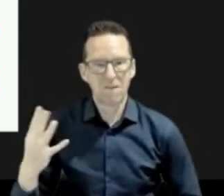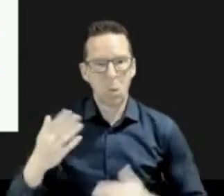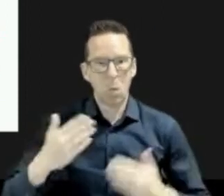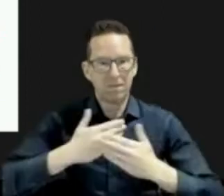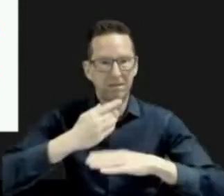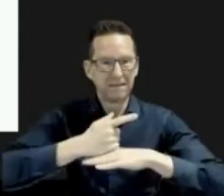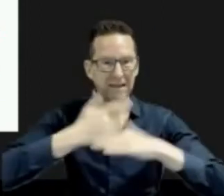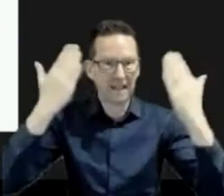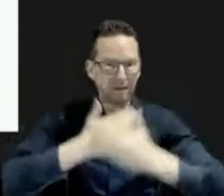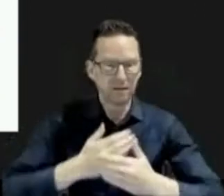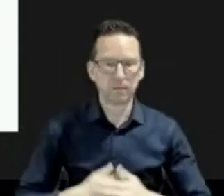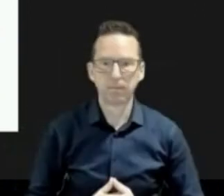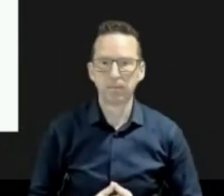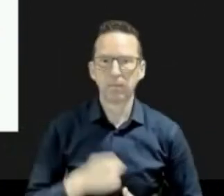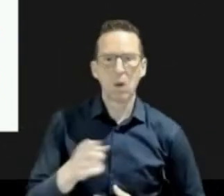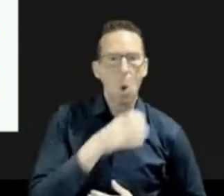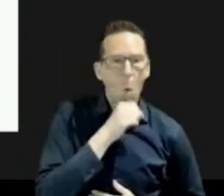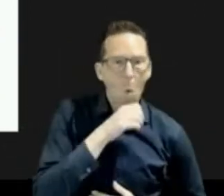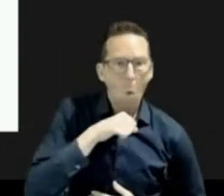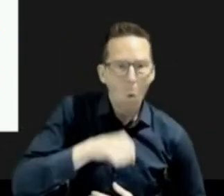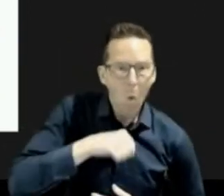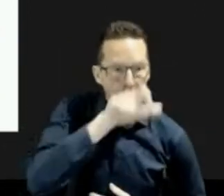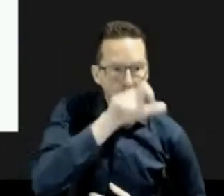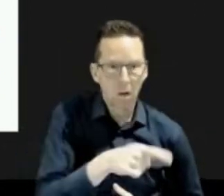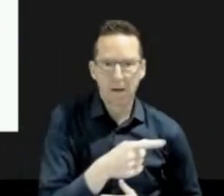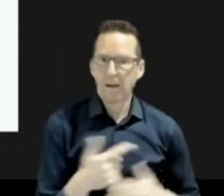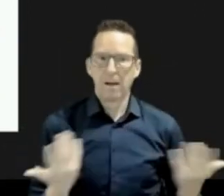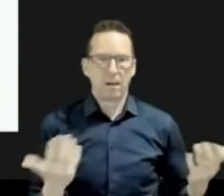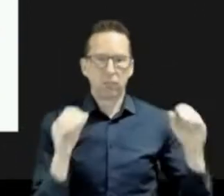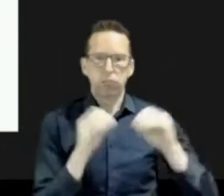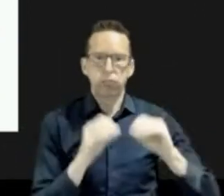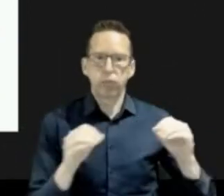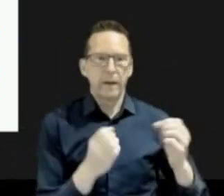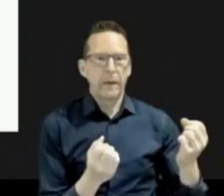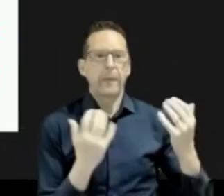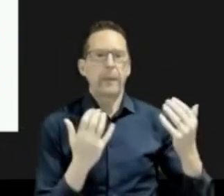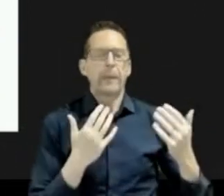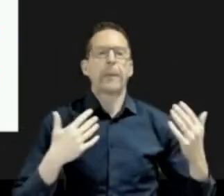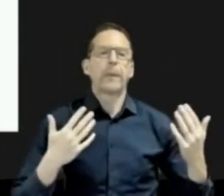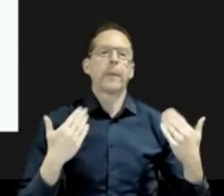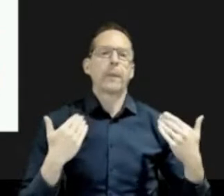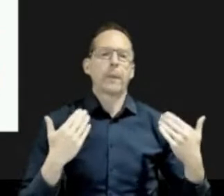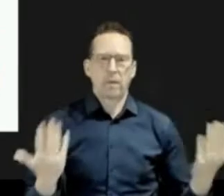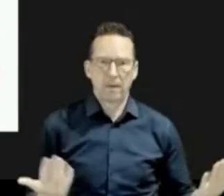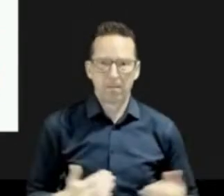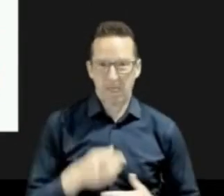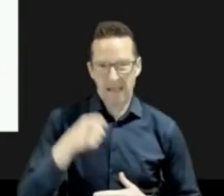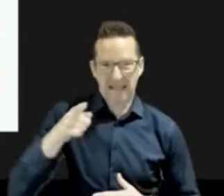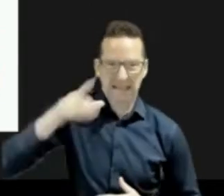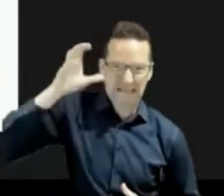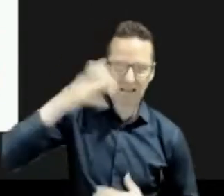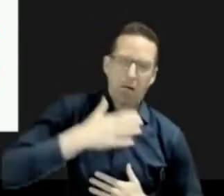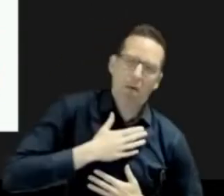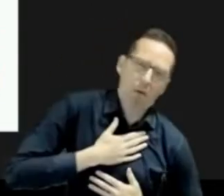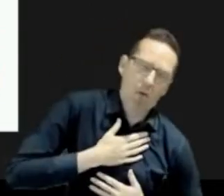living alone without air conditioning. Areas with minimal green space and residents without air conditioning are particularly at risk. Clear